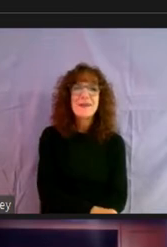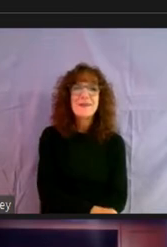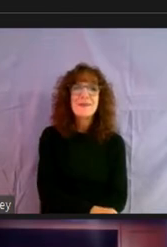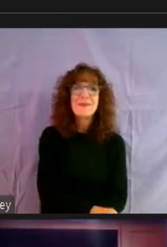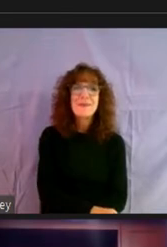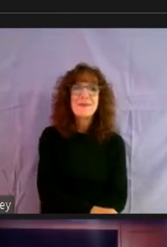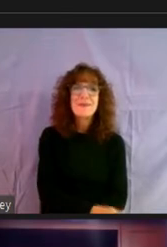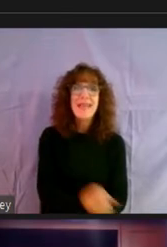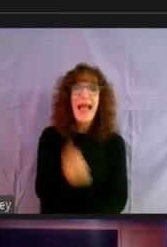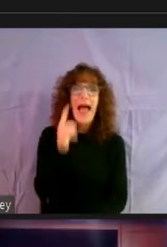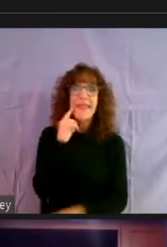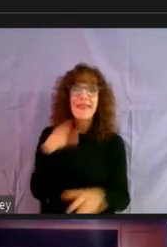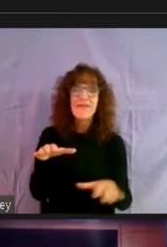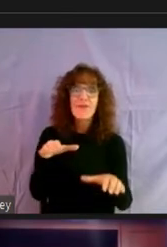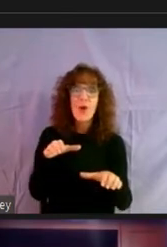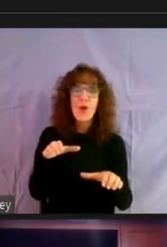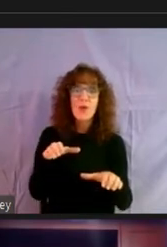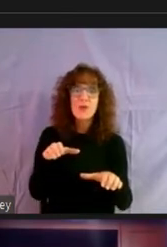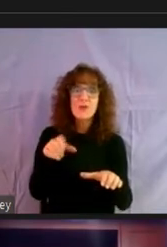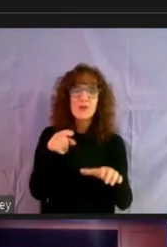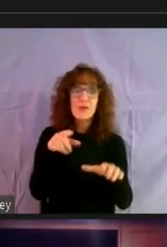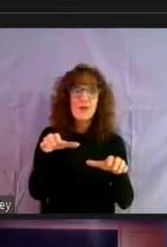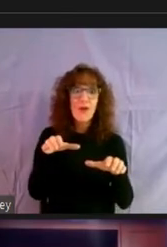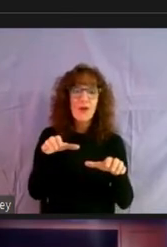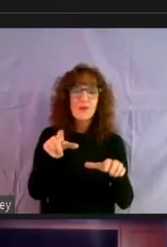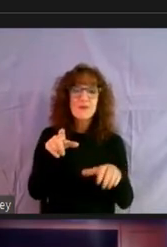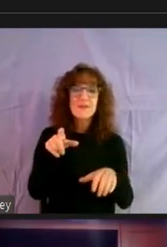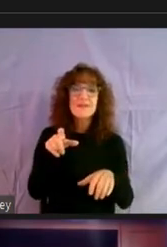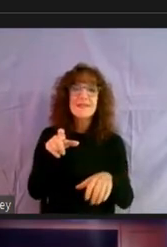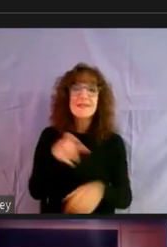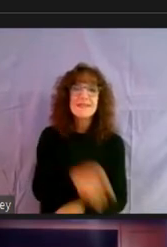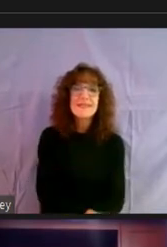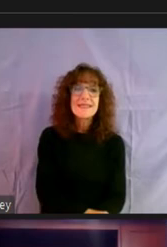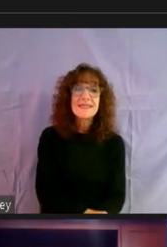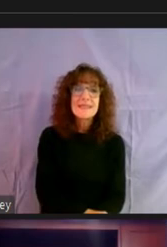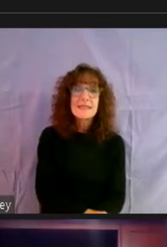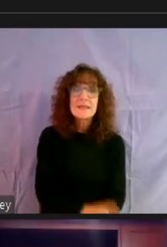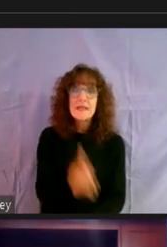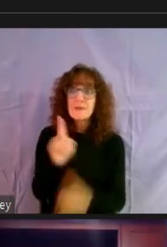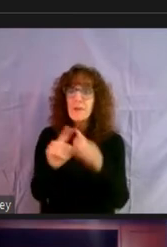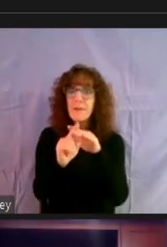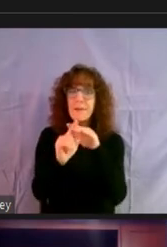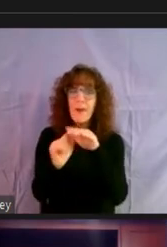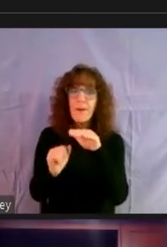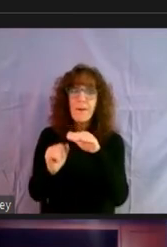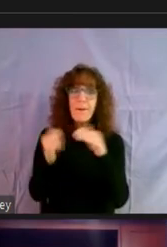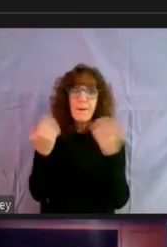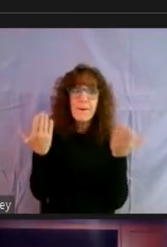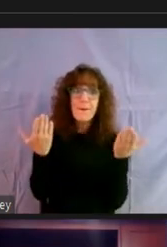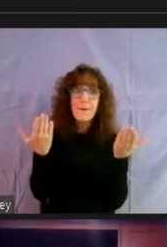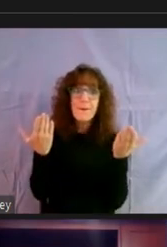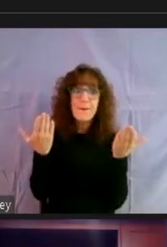I think we froze or you froze maybe. Uh, where'd she run off to? Uh,